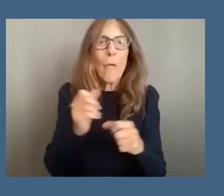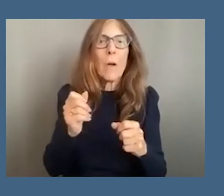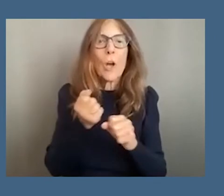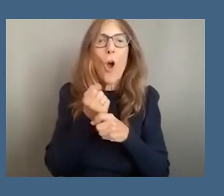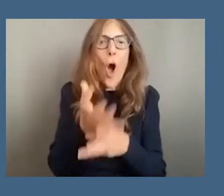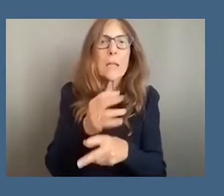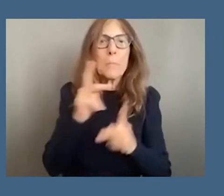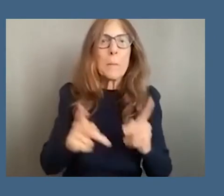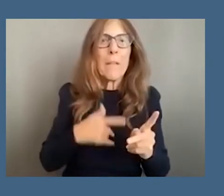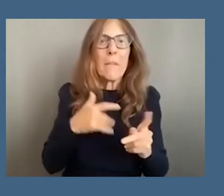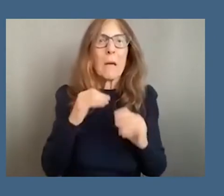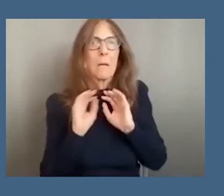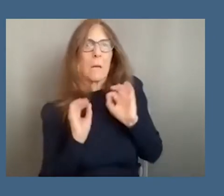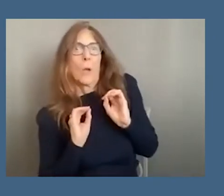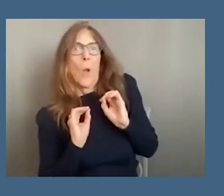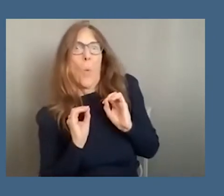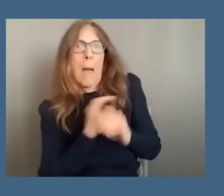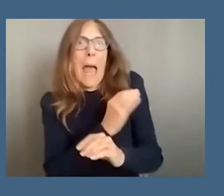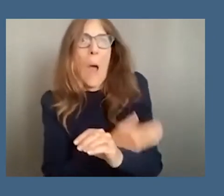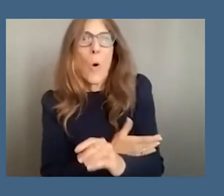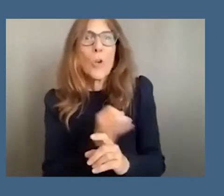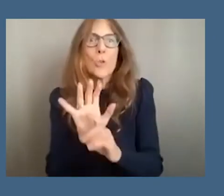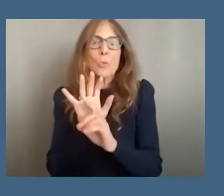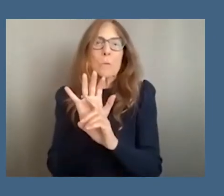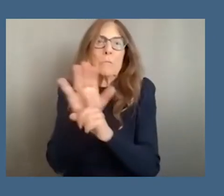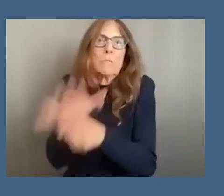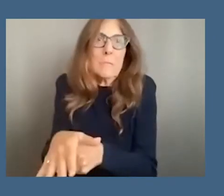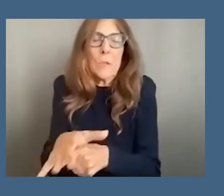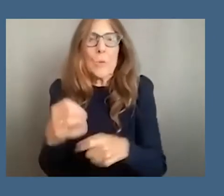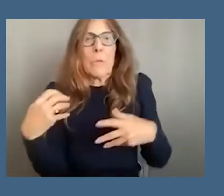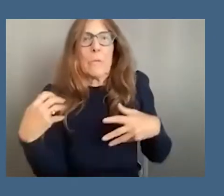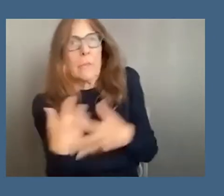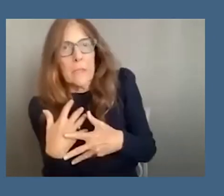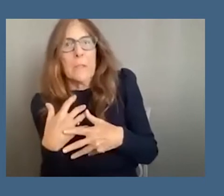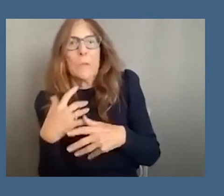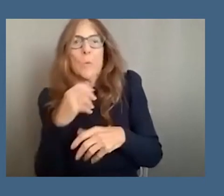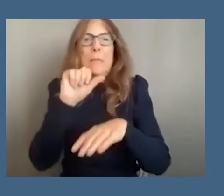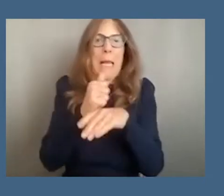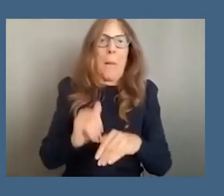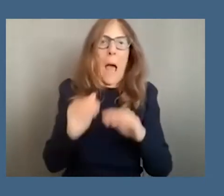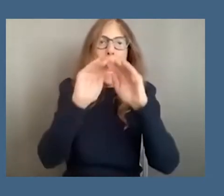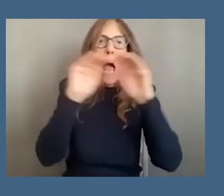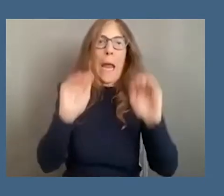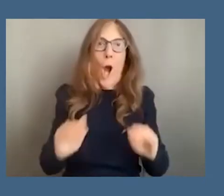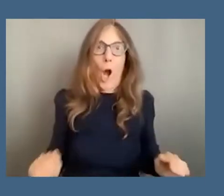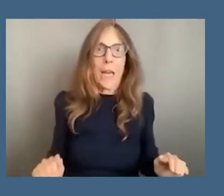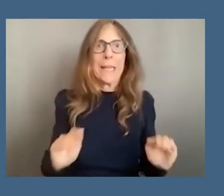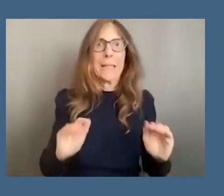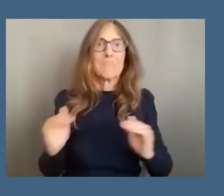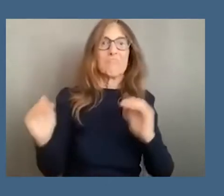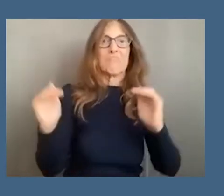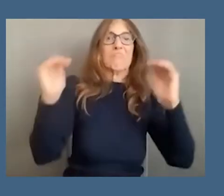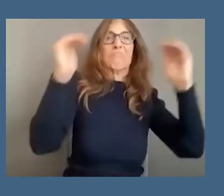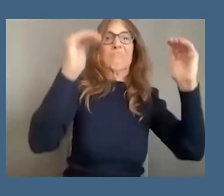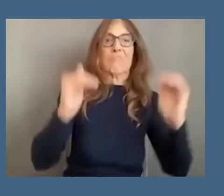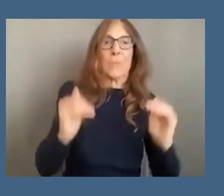through awe and grandeur to deride others to establish hierarchies to unite to divide to inspire to stunt